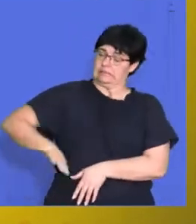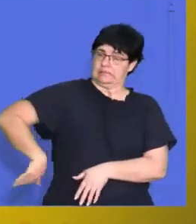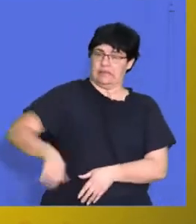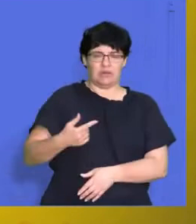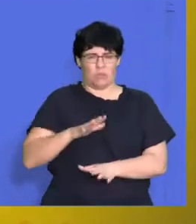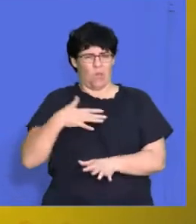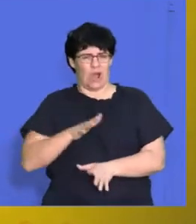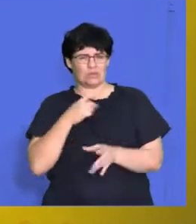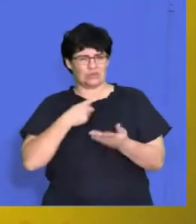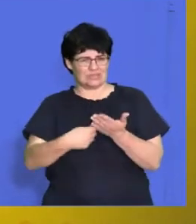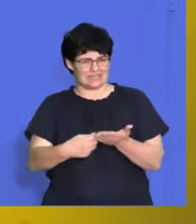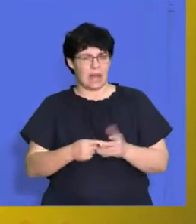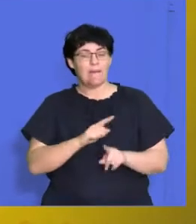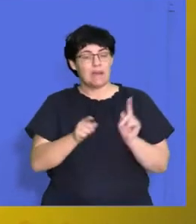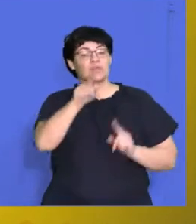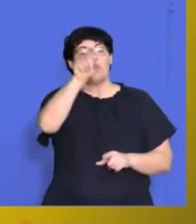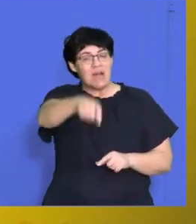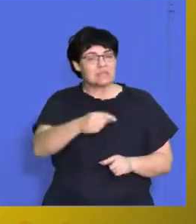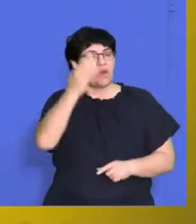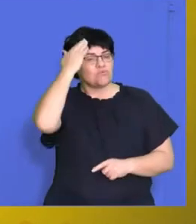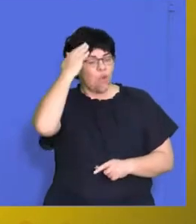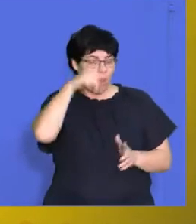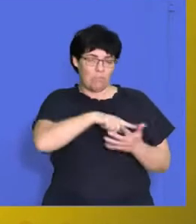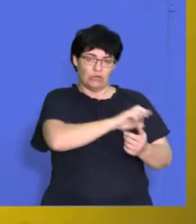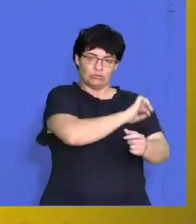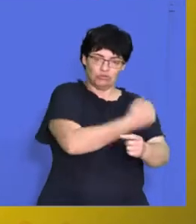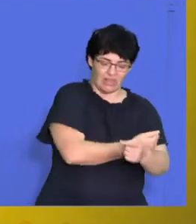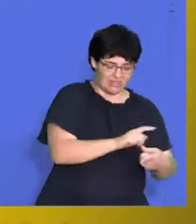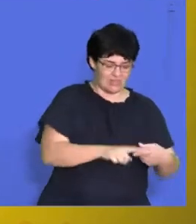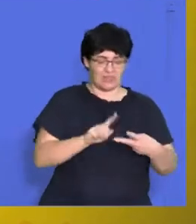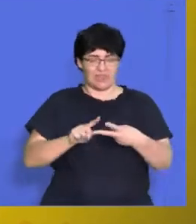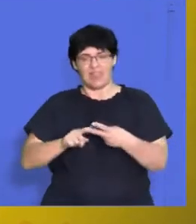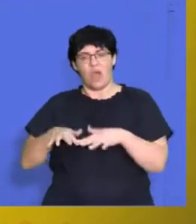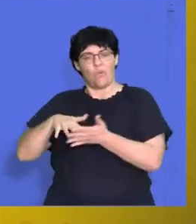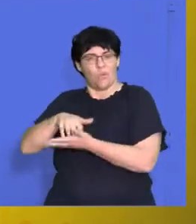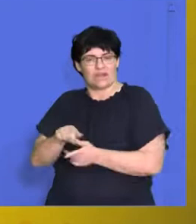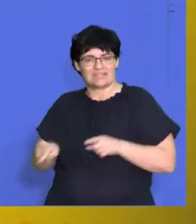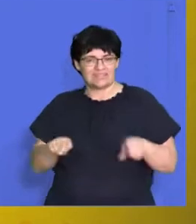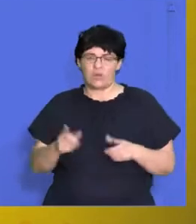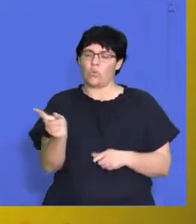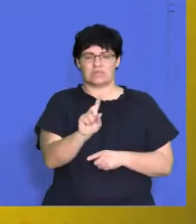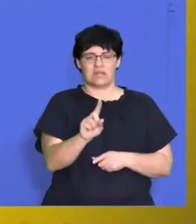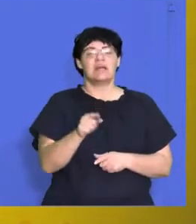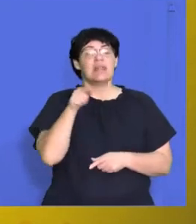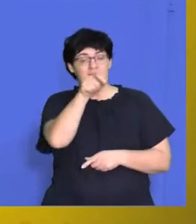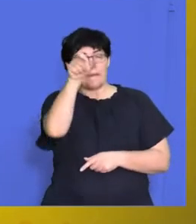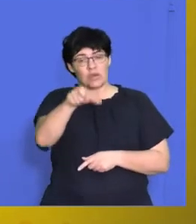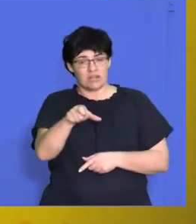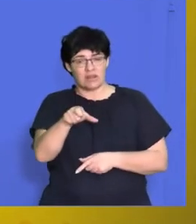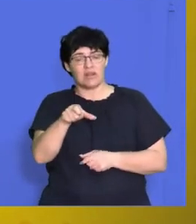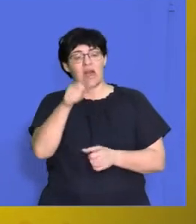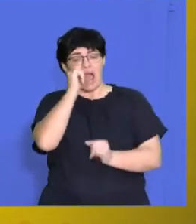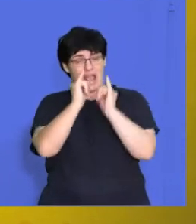where it's very important that you're able to know your strengths and your weaknesses and you can discuss that with your potential